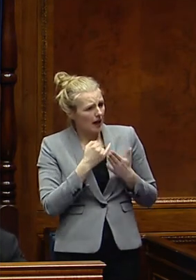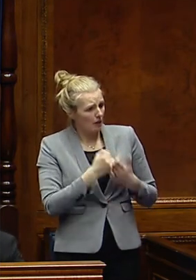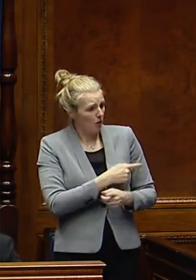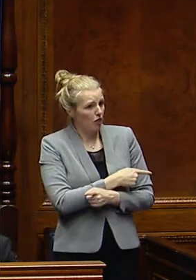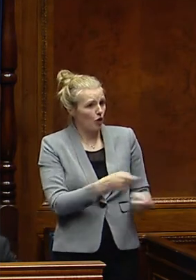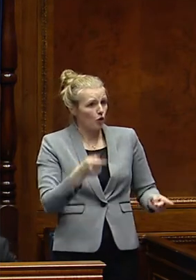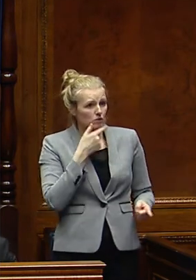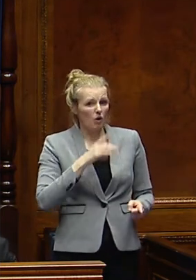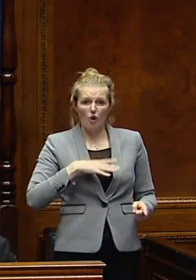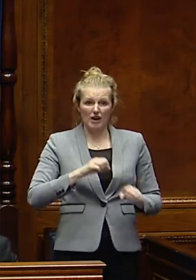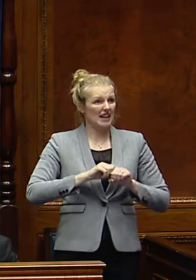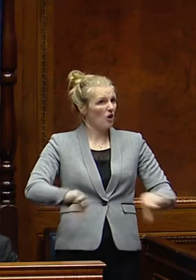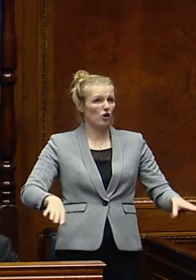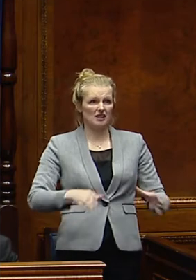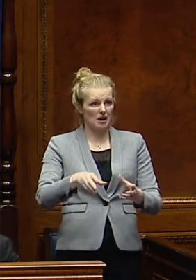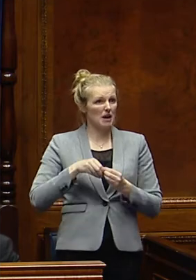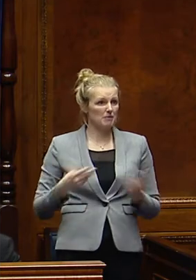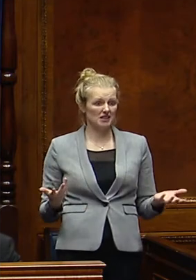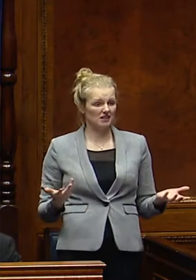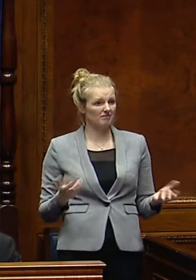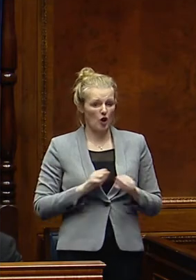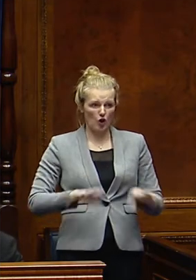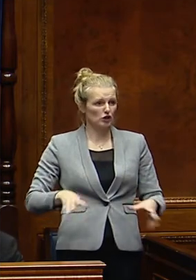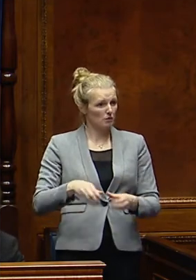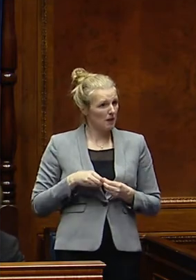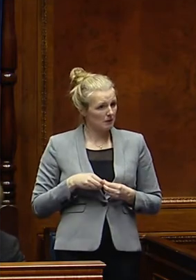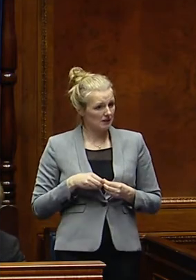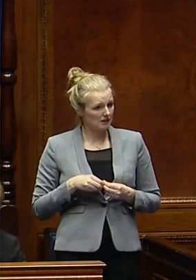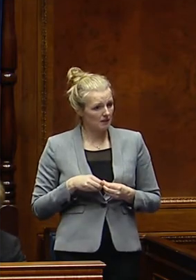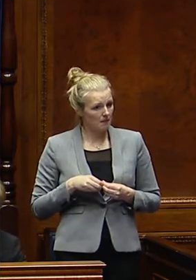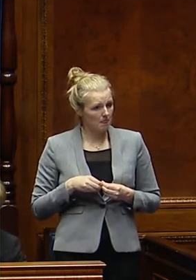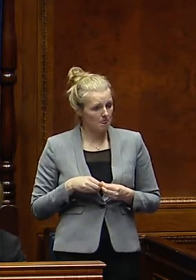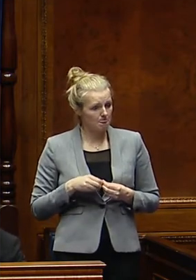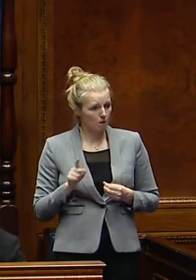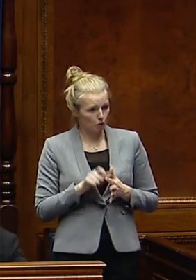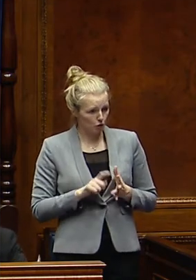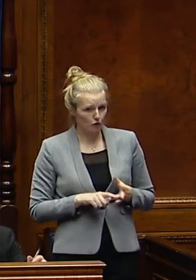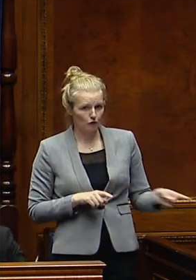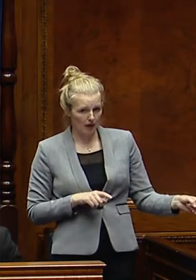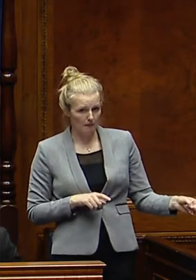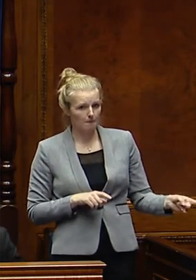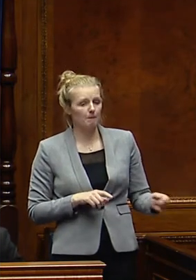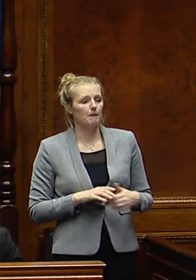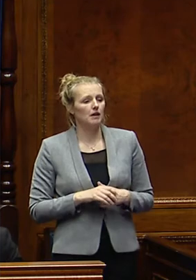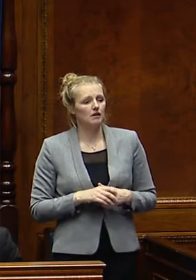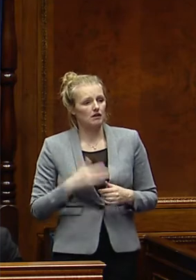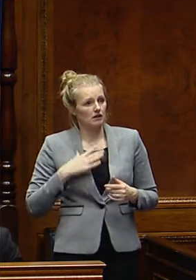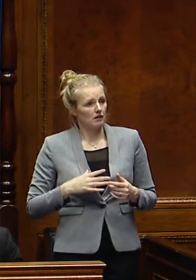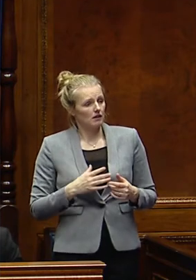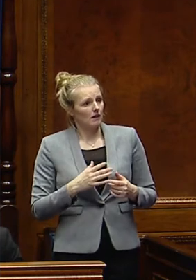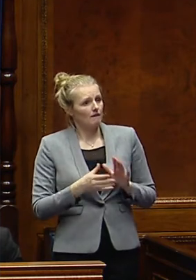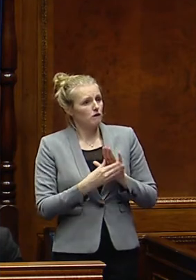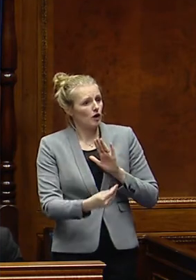lost their supplementary payments when they moved to a house with the same amount of rooms because it suited their outstanding needs. For example,